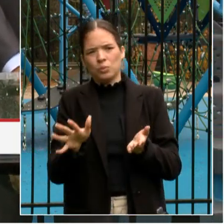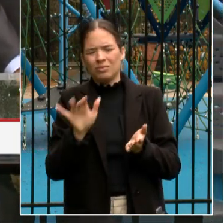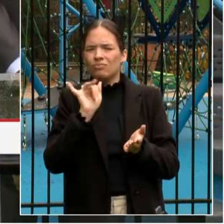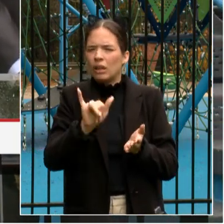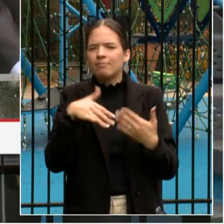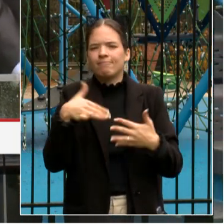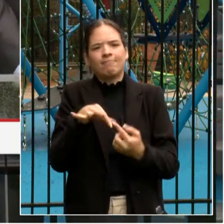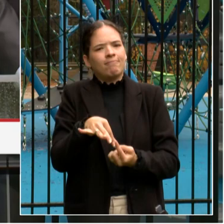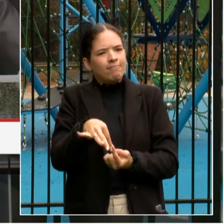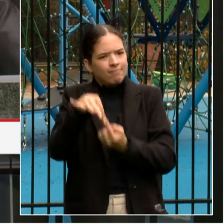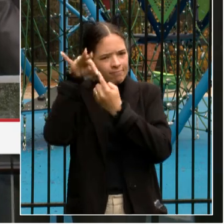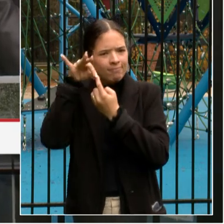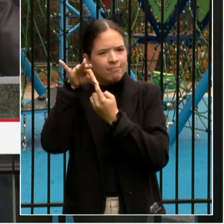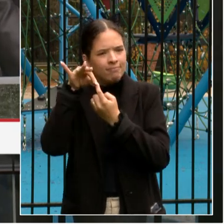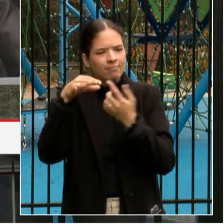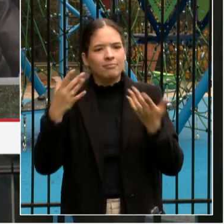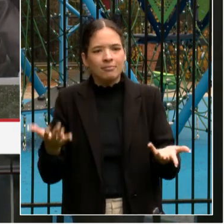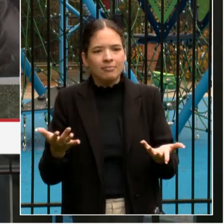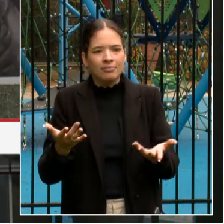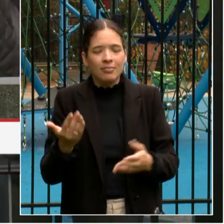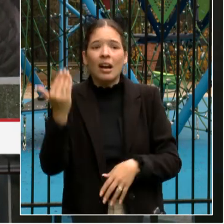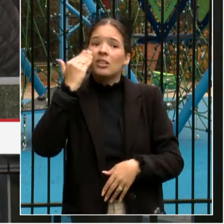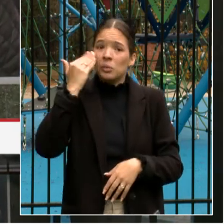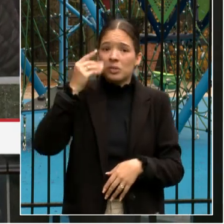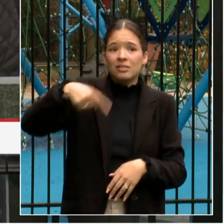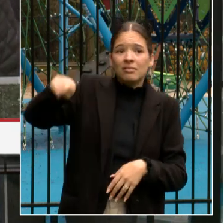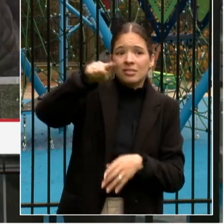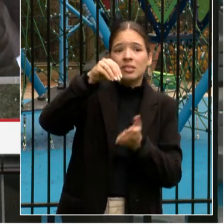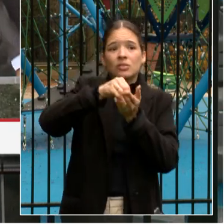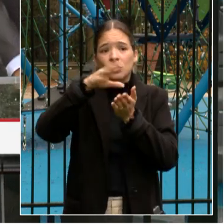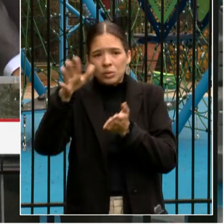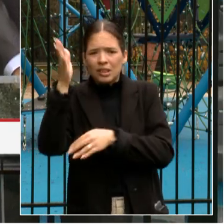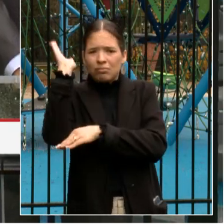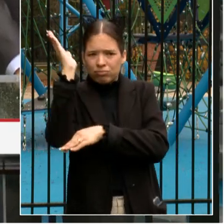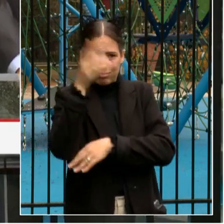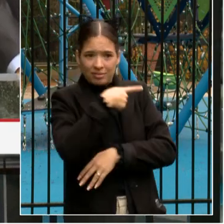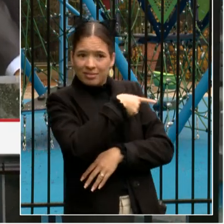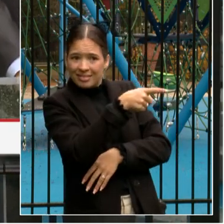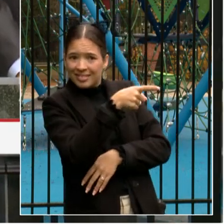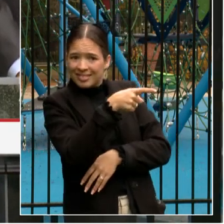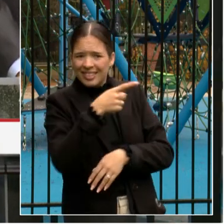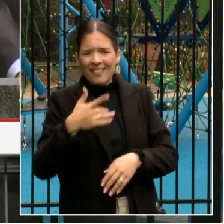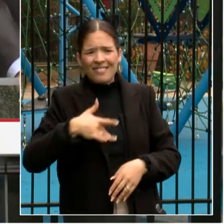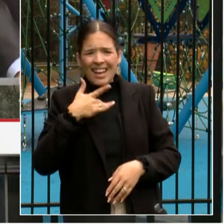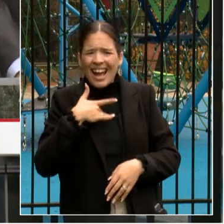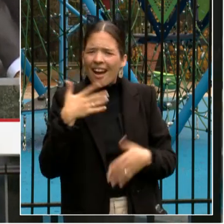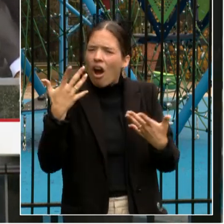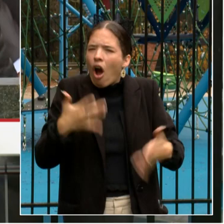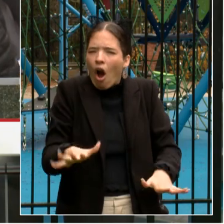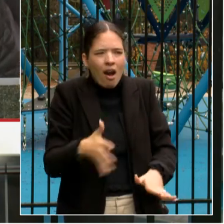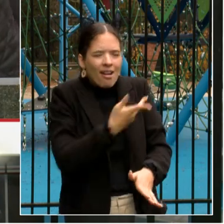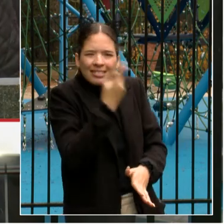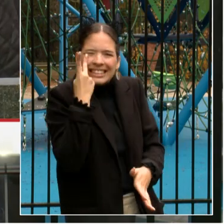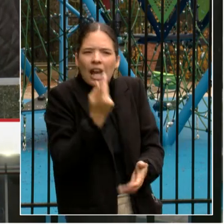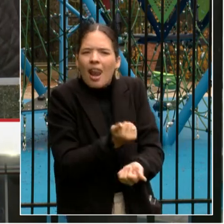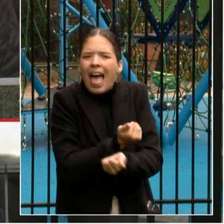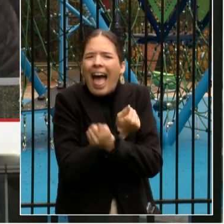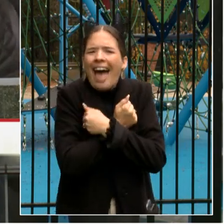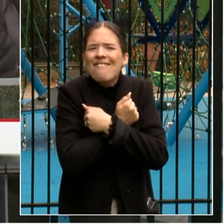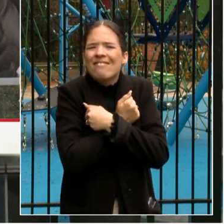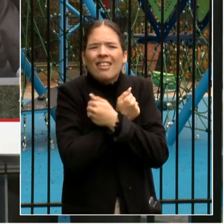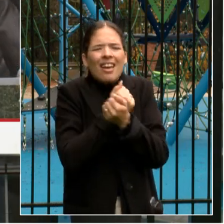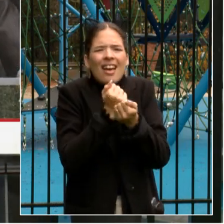your classes. You love this school. You feel loved here. You feel you can do anything here. Your teachers are